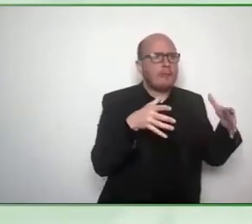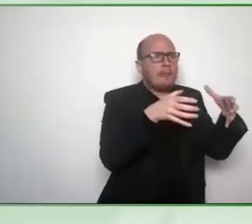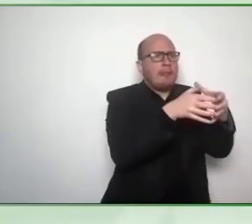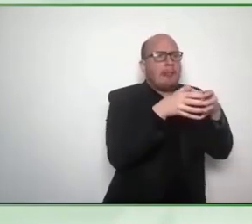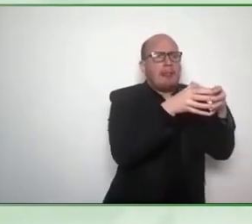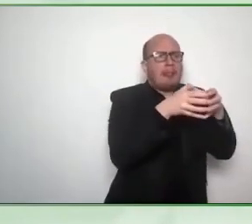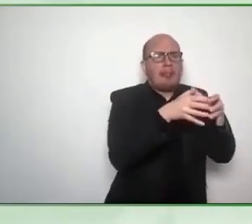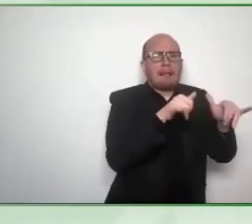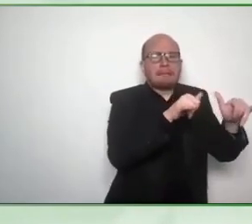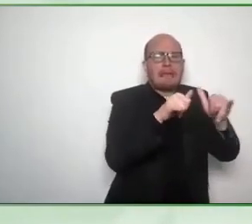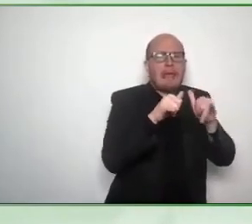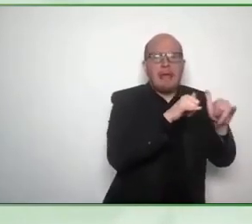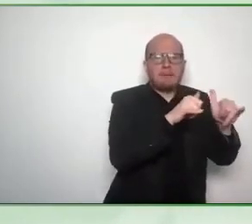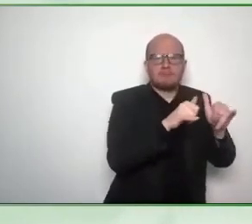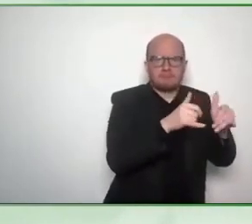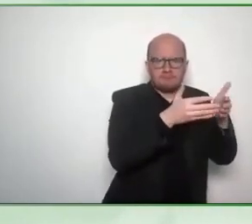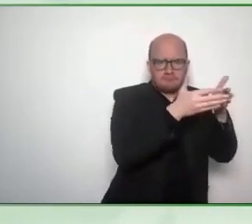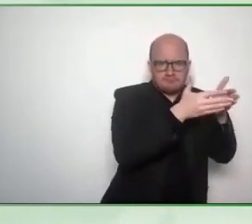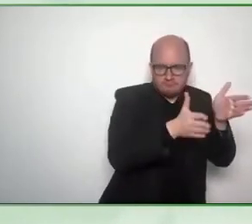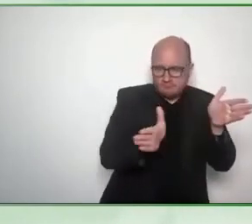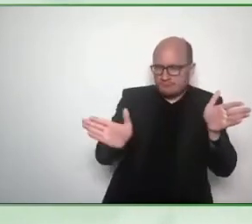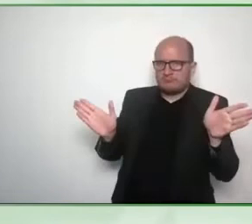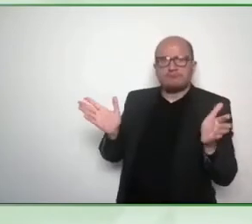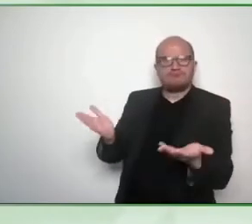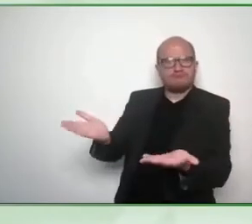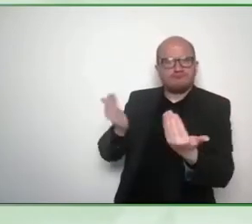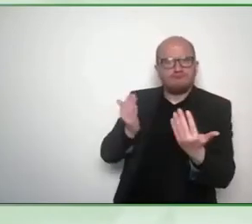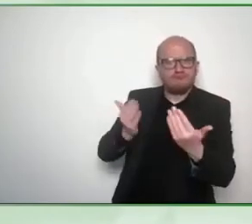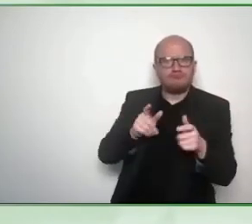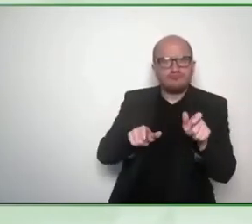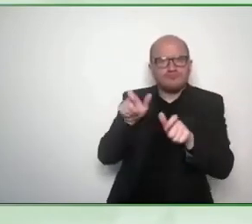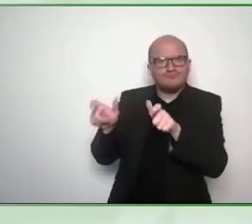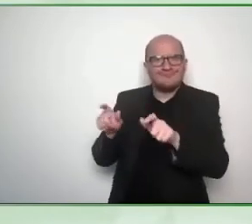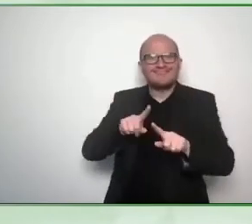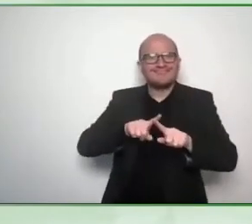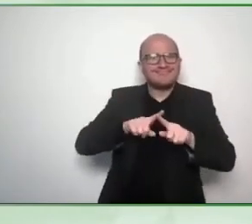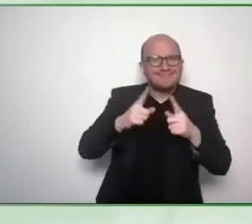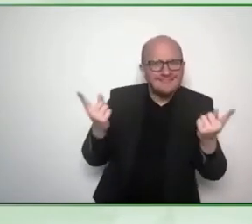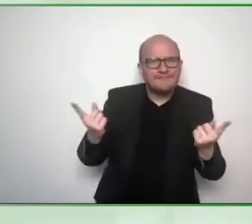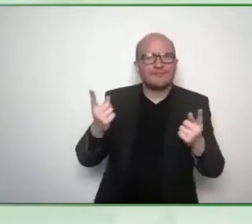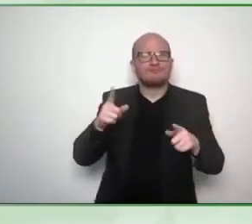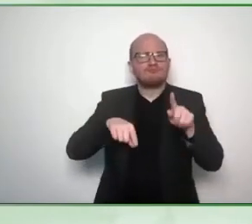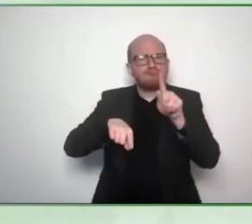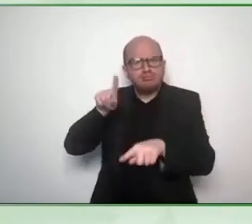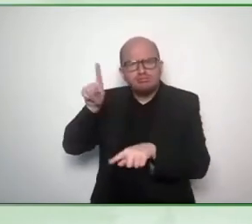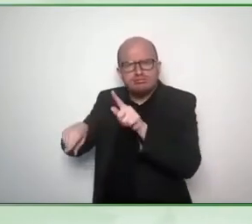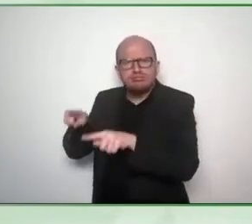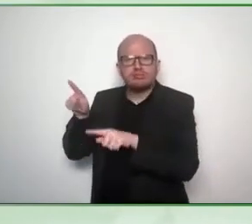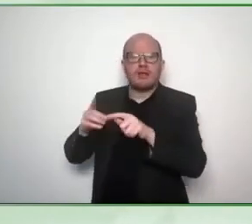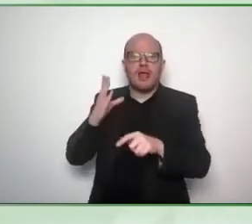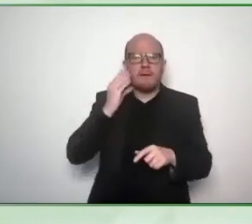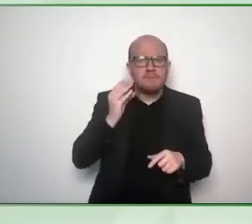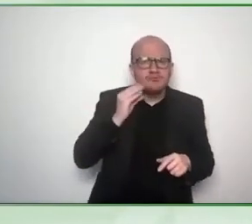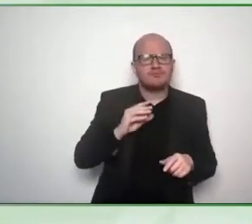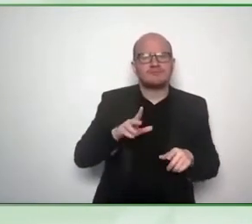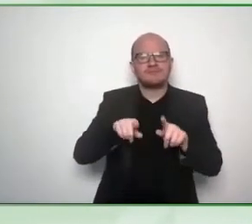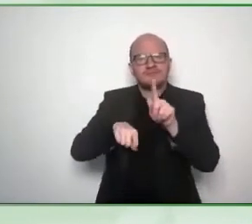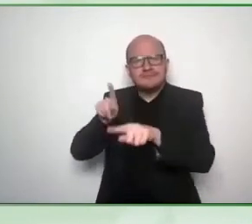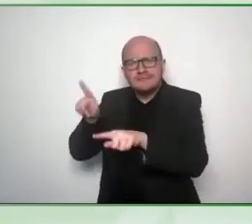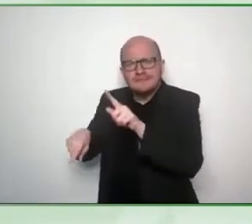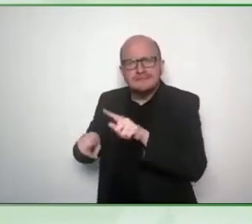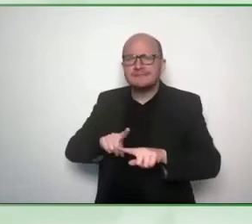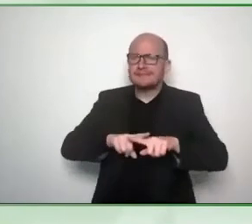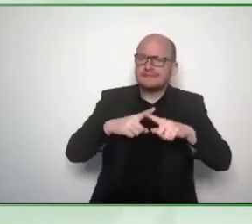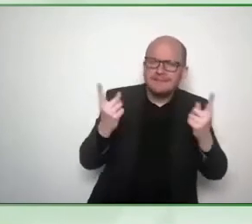so what would be um your key recommendations to um let's say those uh corporate leaders